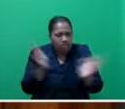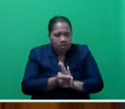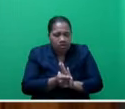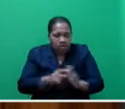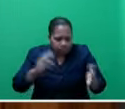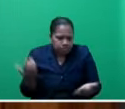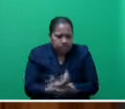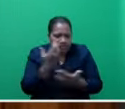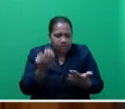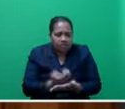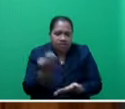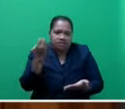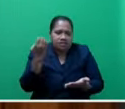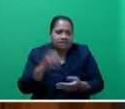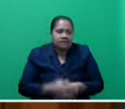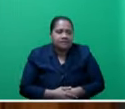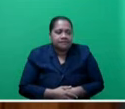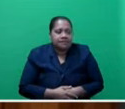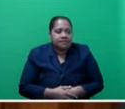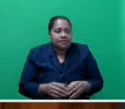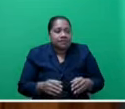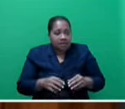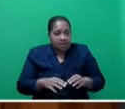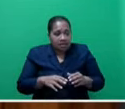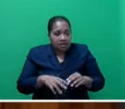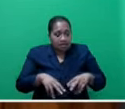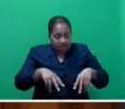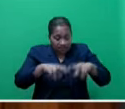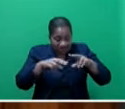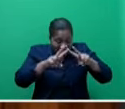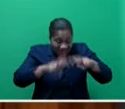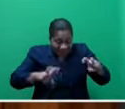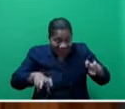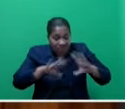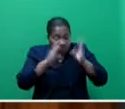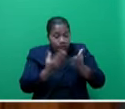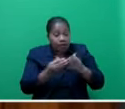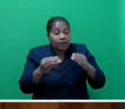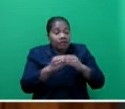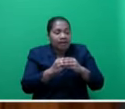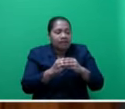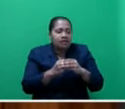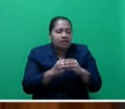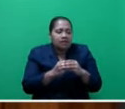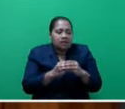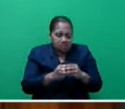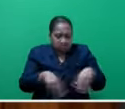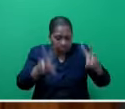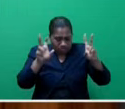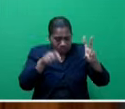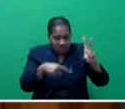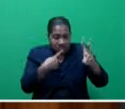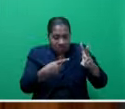reduction. Recent studies by the World Bank done in the Philippines have found that, and I quote, transforming the